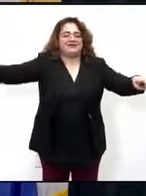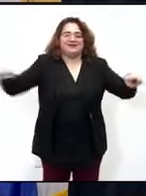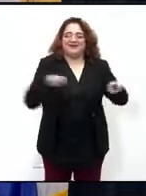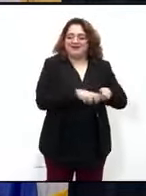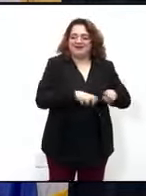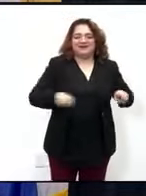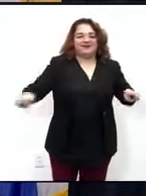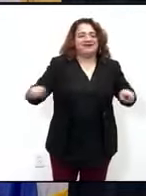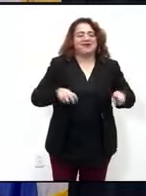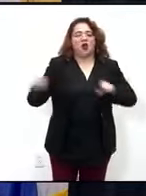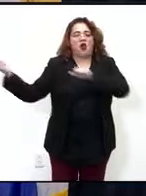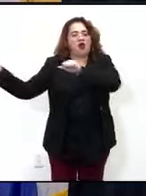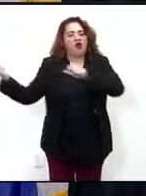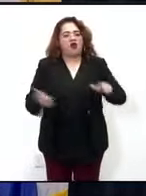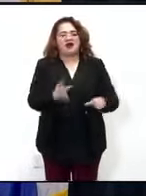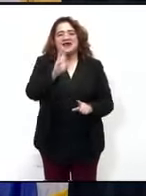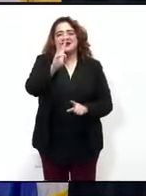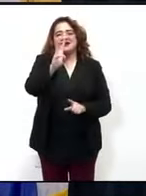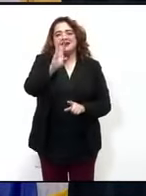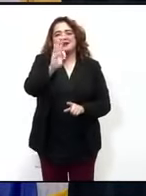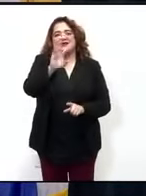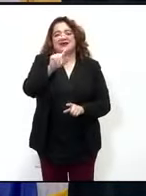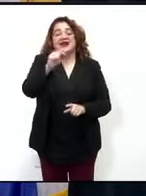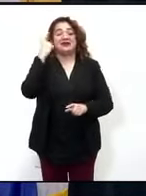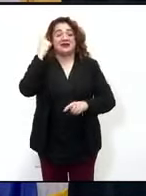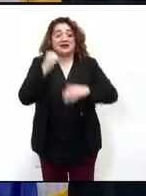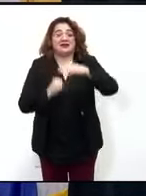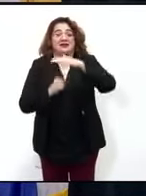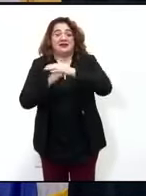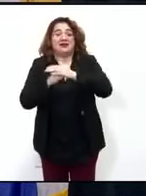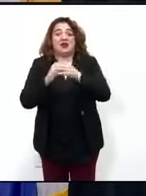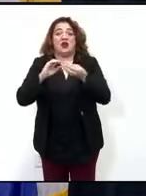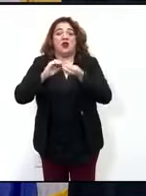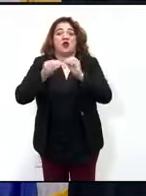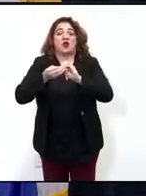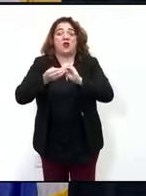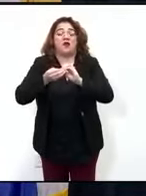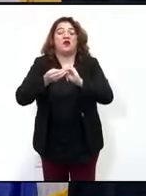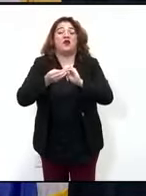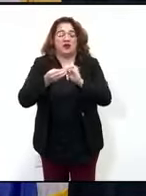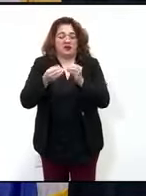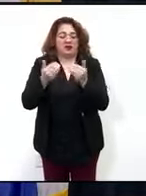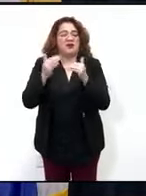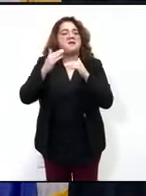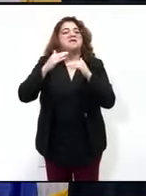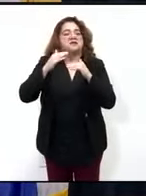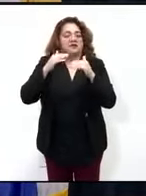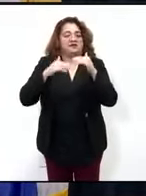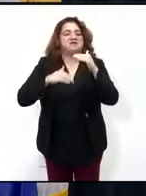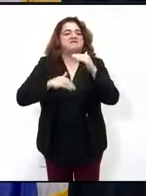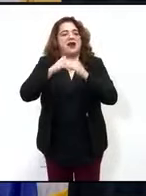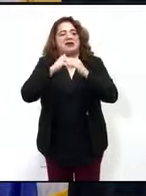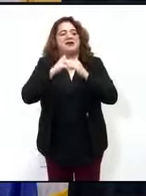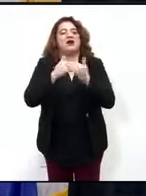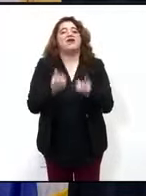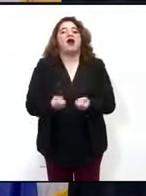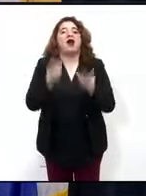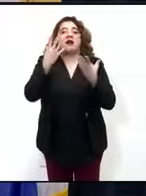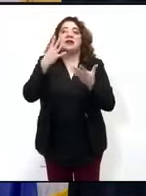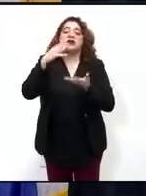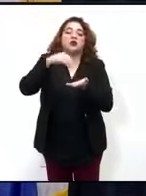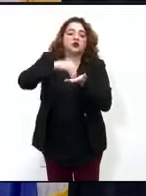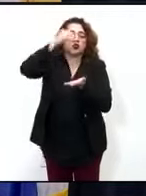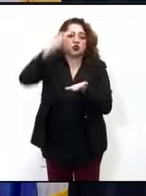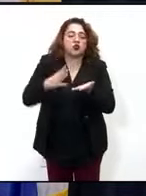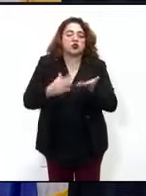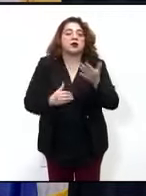every classroom has a maximum occupancy statement in the classroom that is being used to determine how many students and adults can be in an